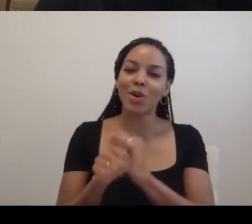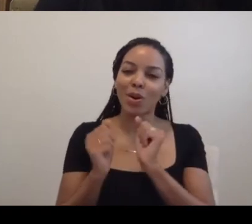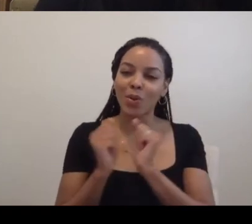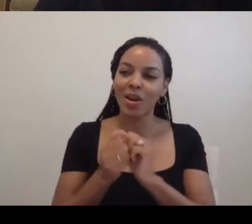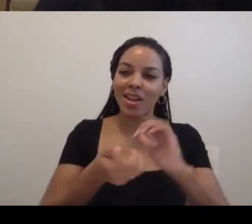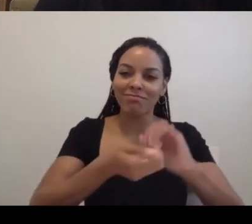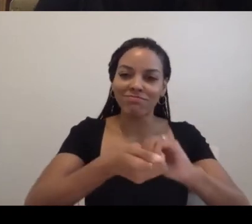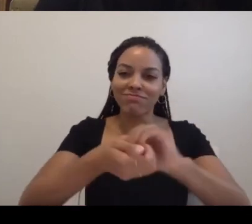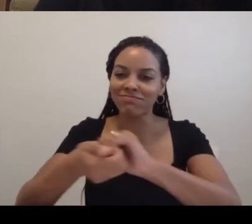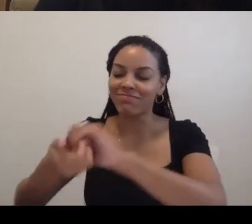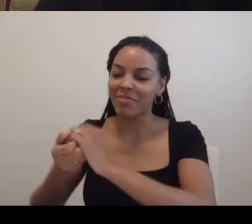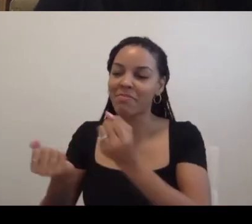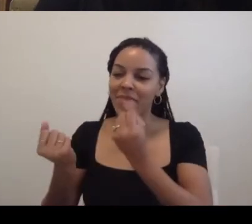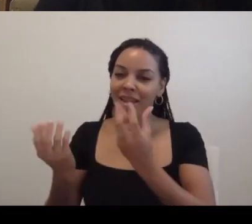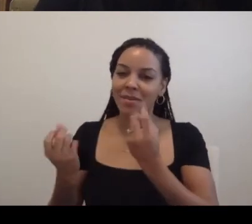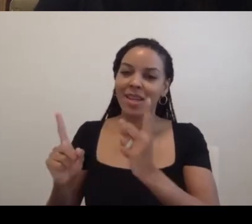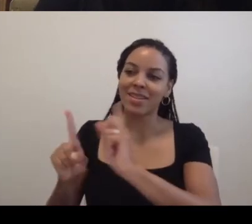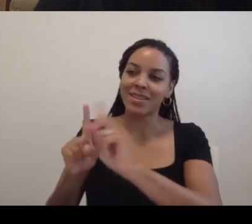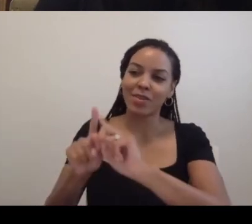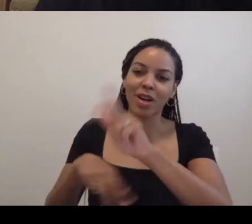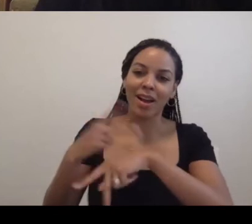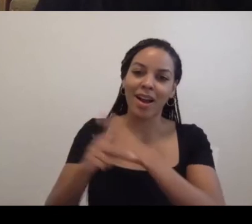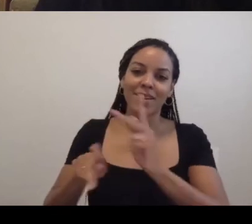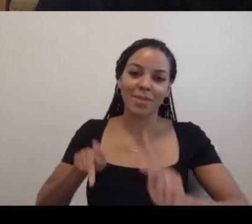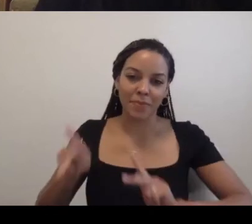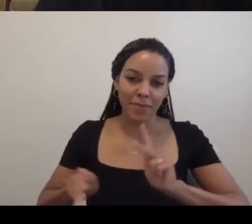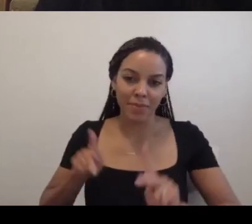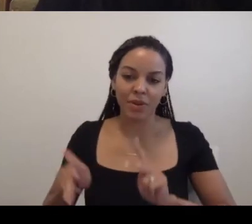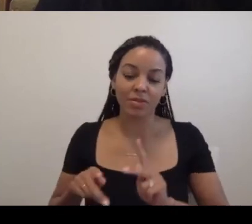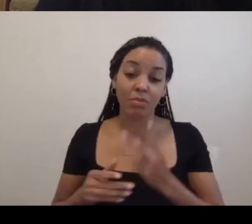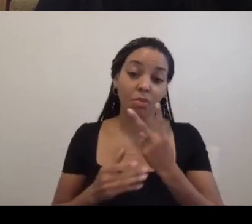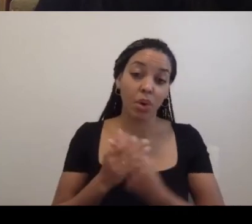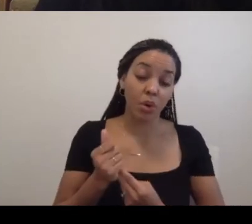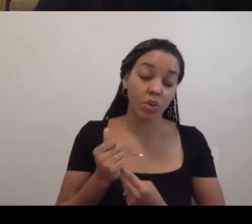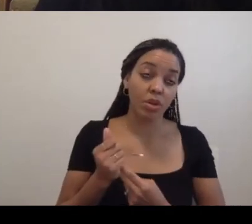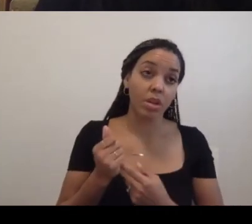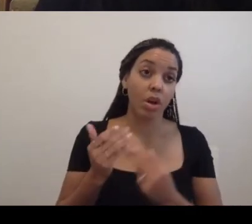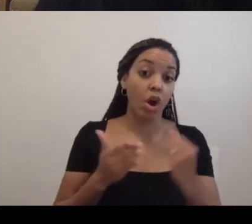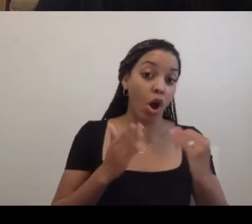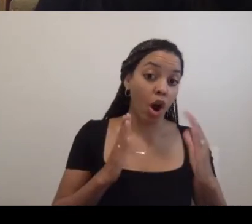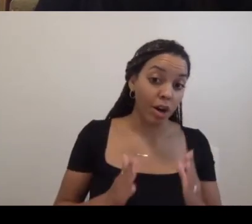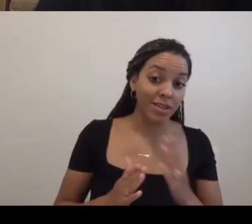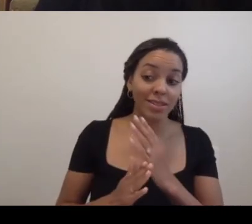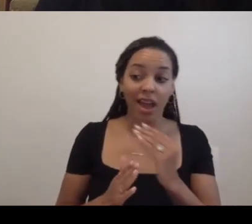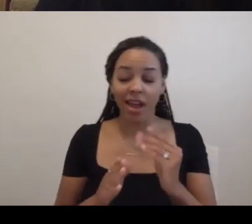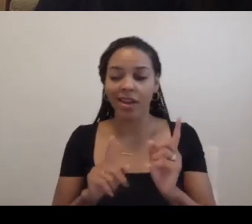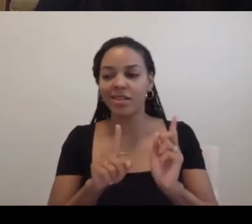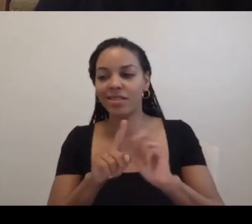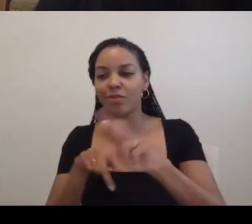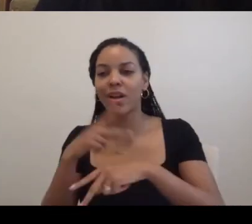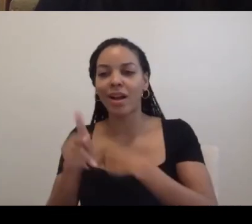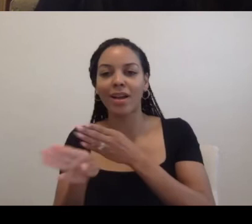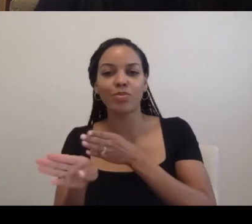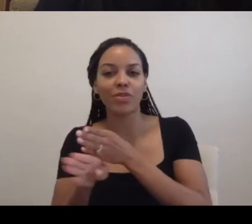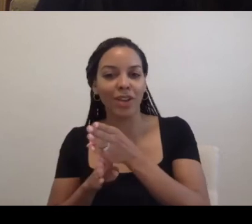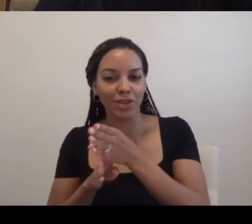many other kinds of people, both artists and different kinds of professionals